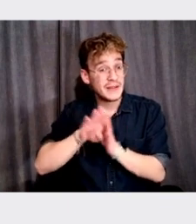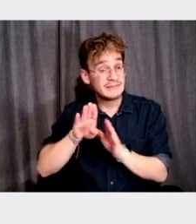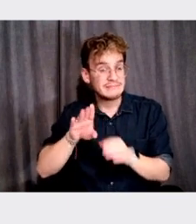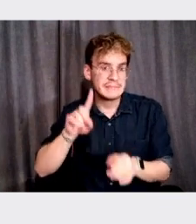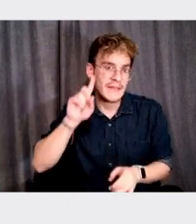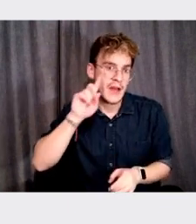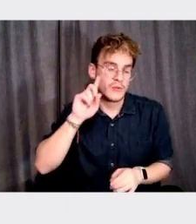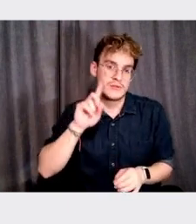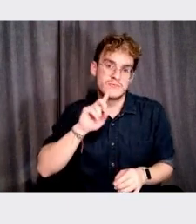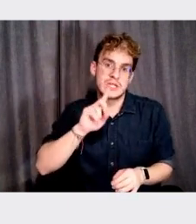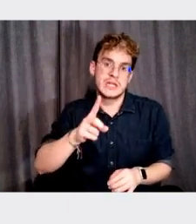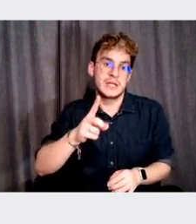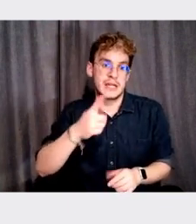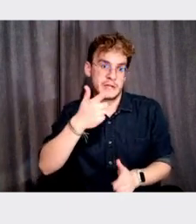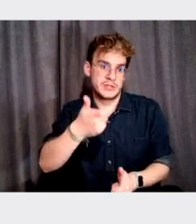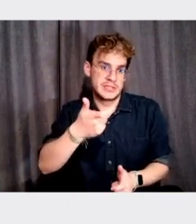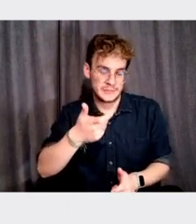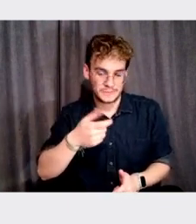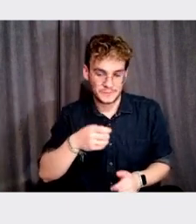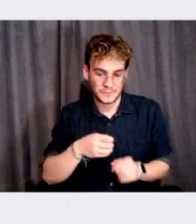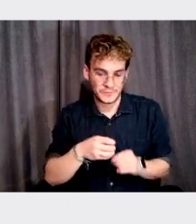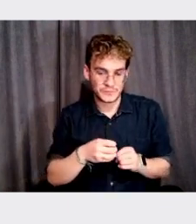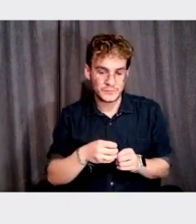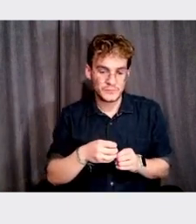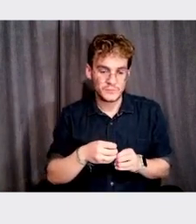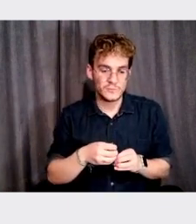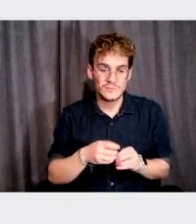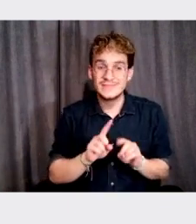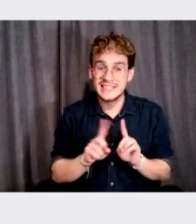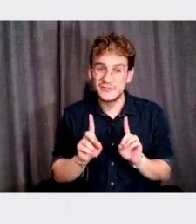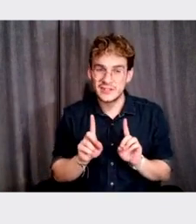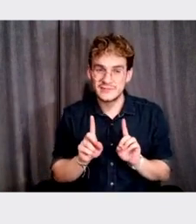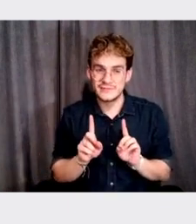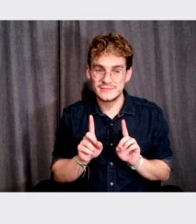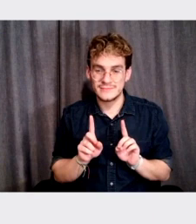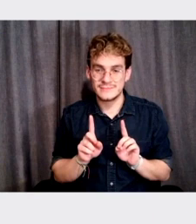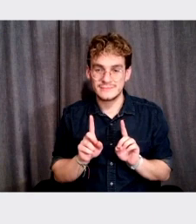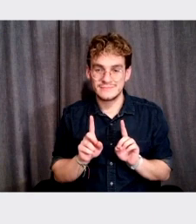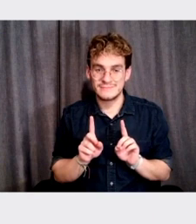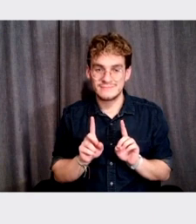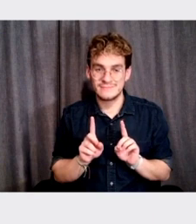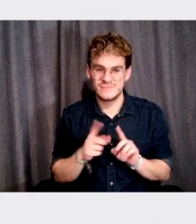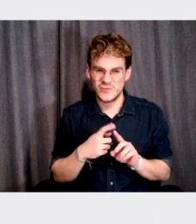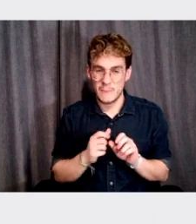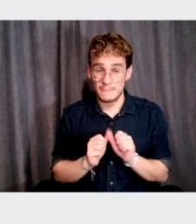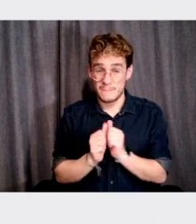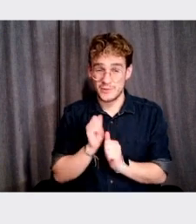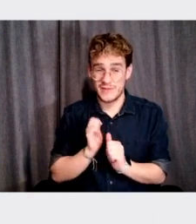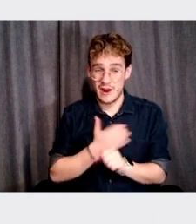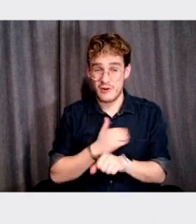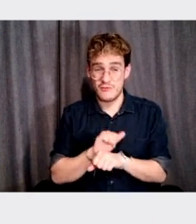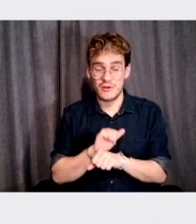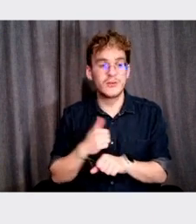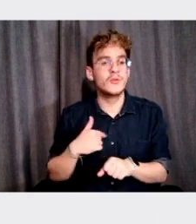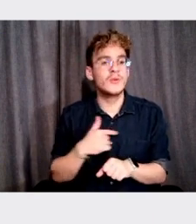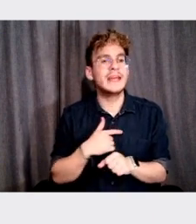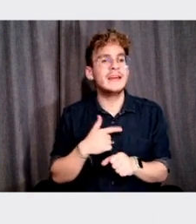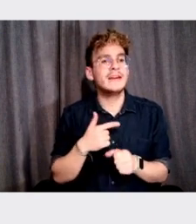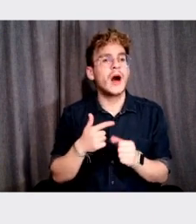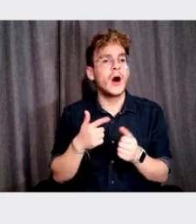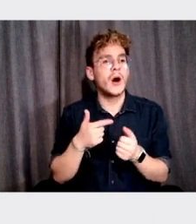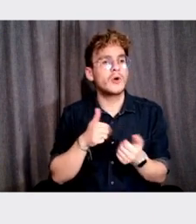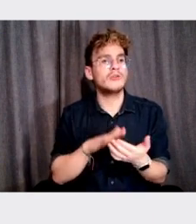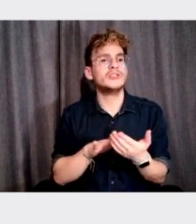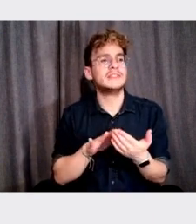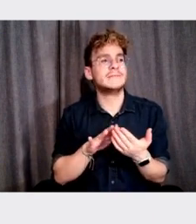uh, interesting and in a way kind of different than, uh, than most things we would do is that we decided to approach it in a